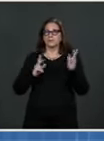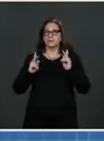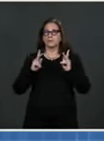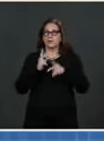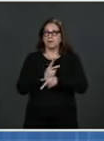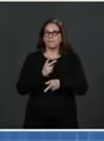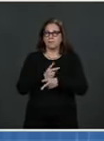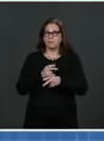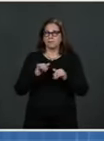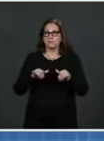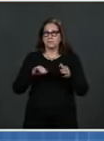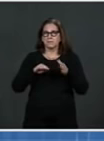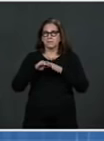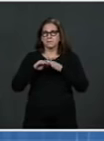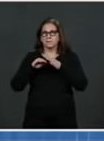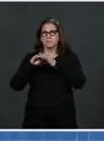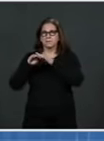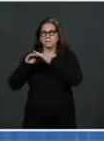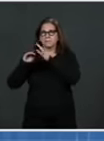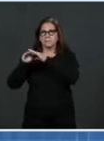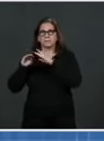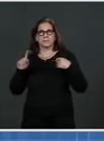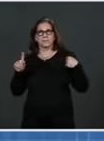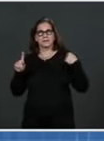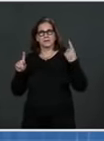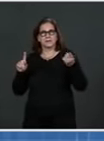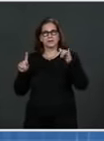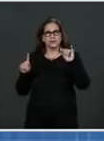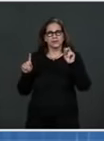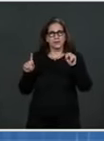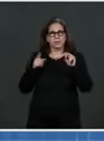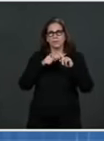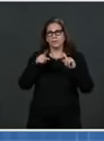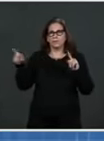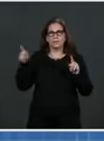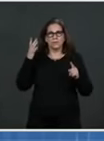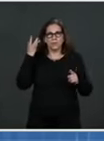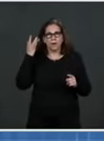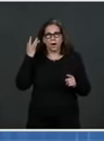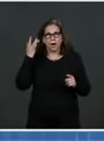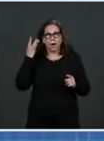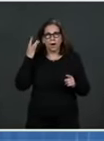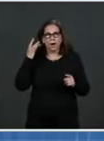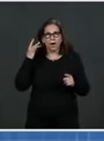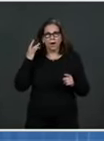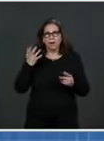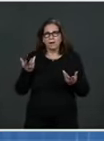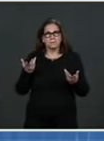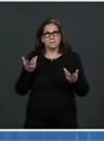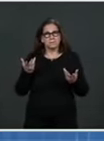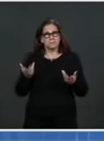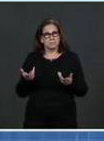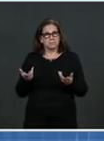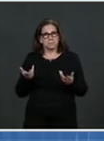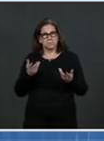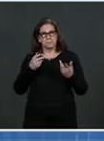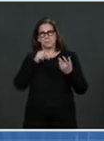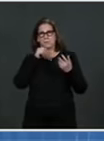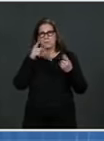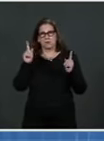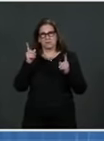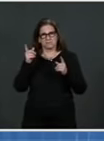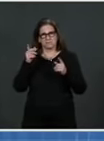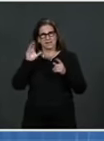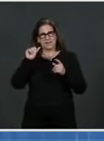new president took office in January. Why is the administration's efforts not working in this situation? Let's go around here. Maybe start